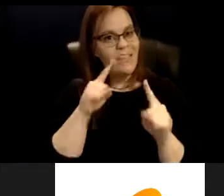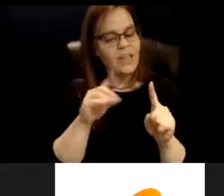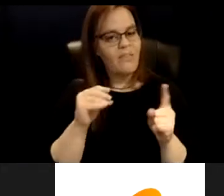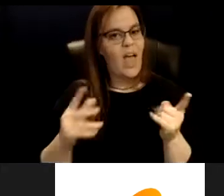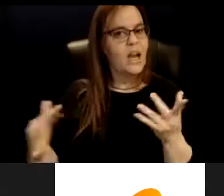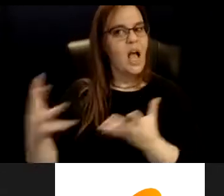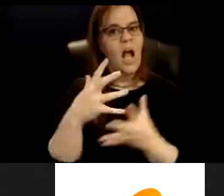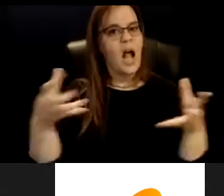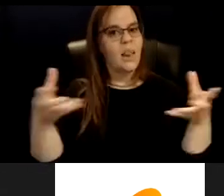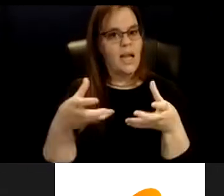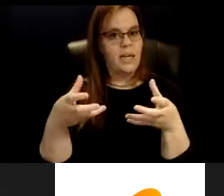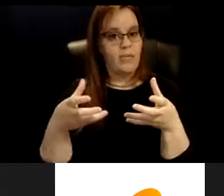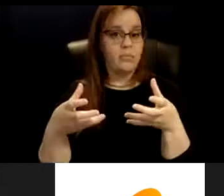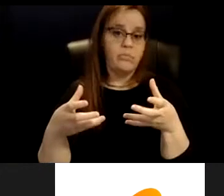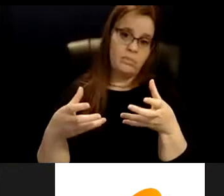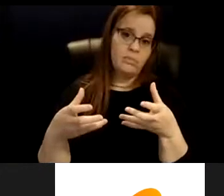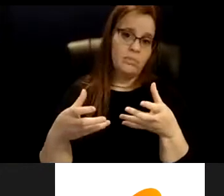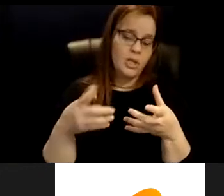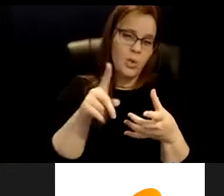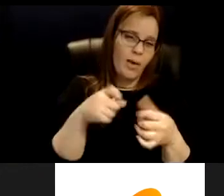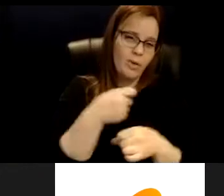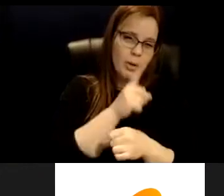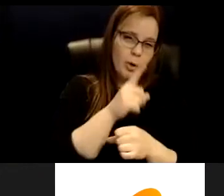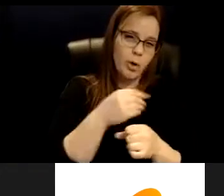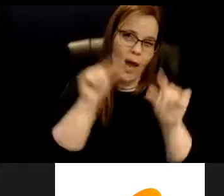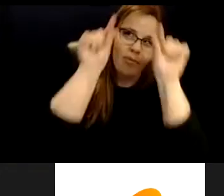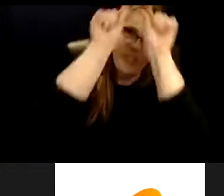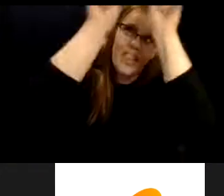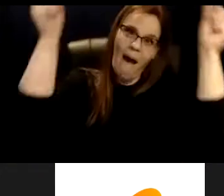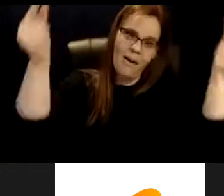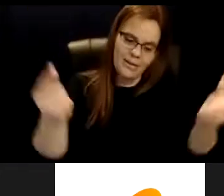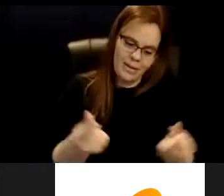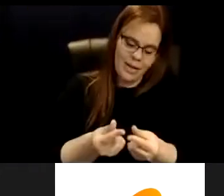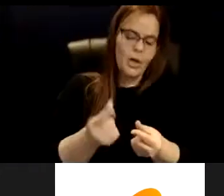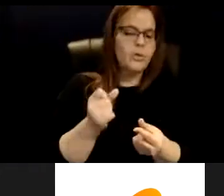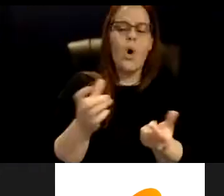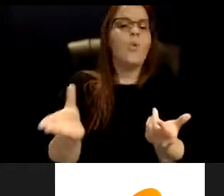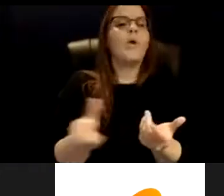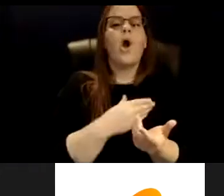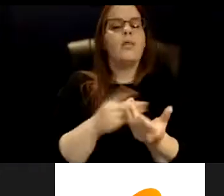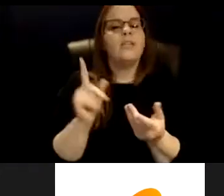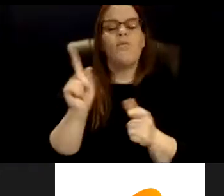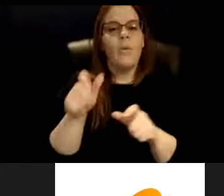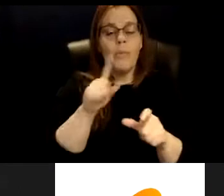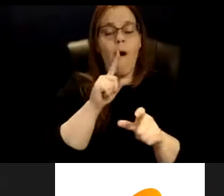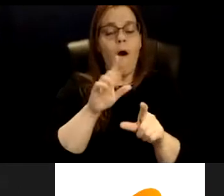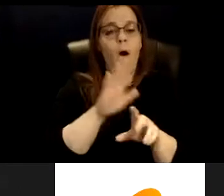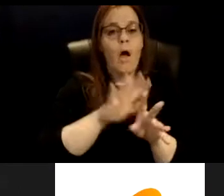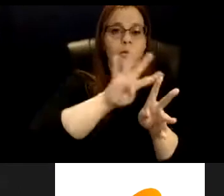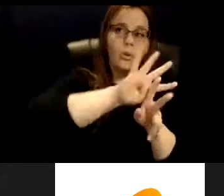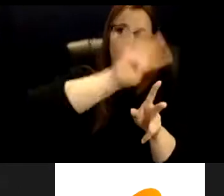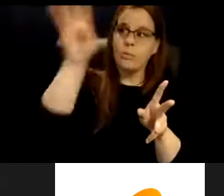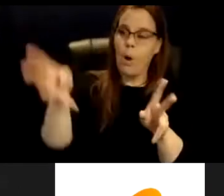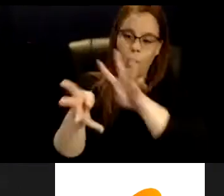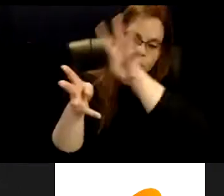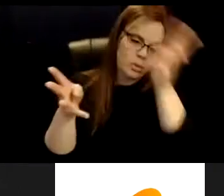would need to make sure that you had something like that to make sure that no matter where folks are on those spokes or in that wheel, that they